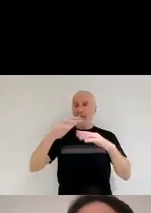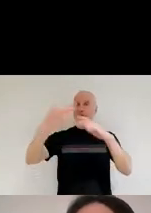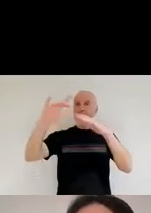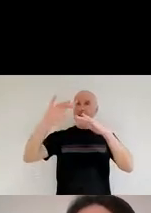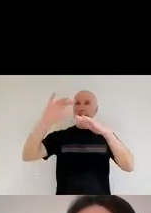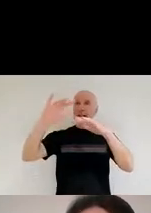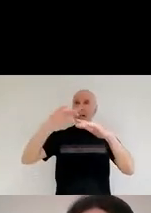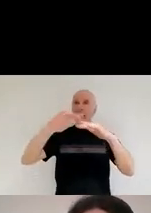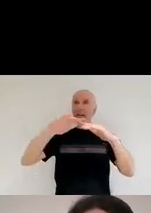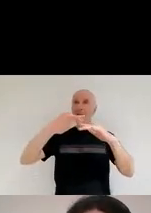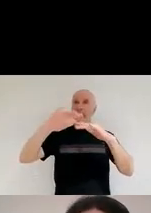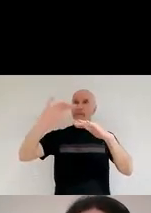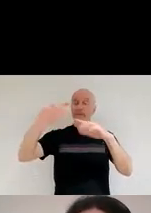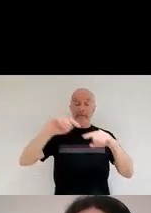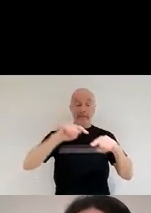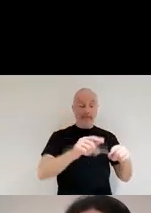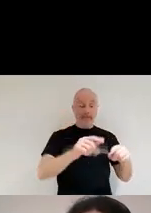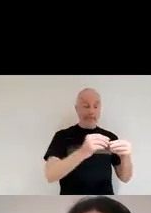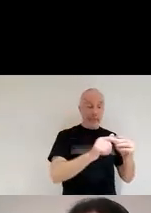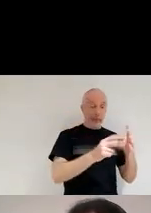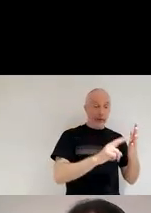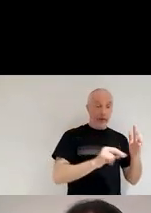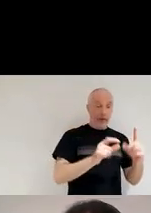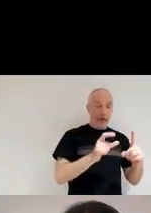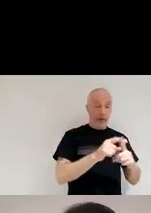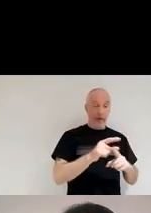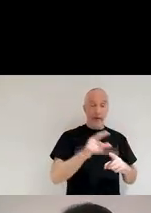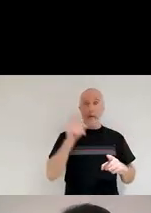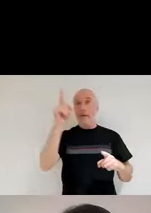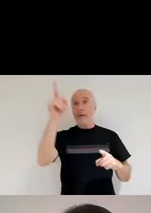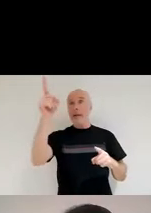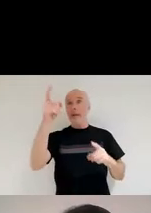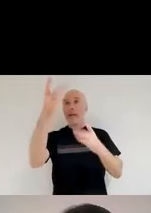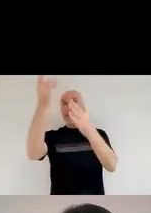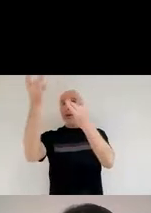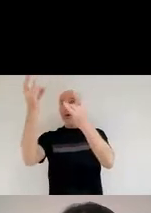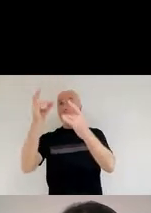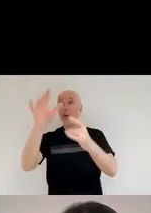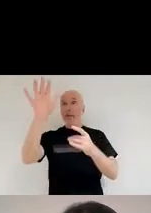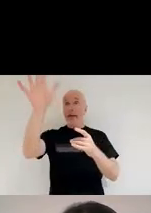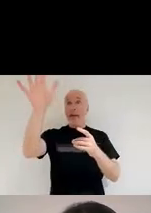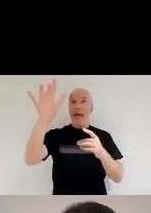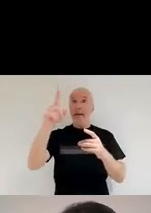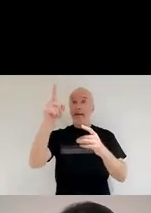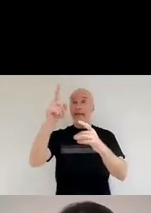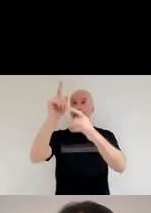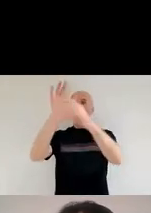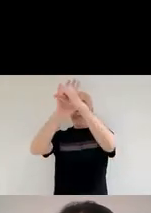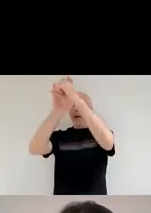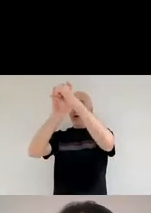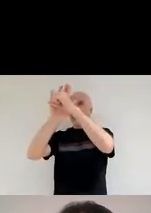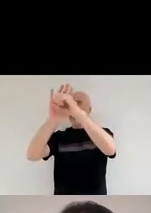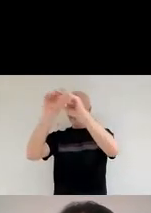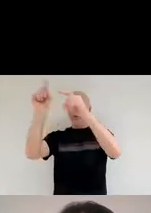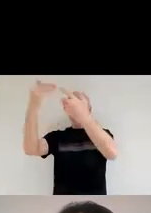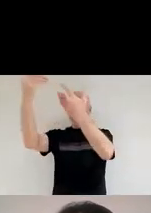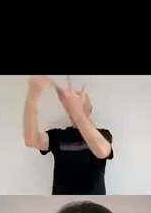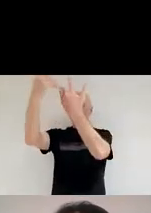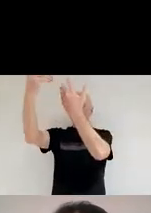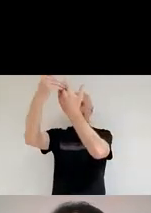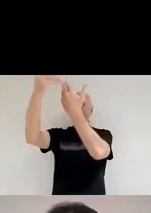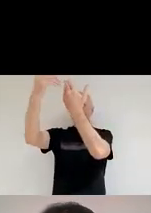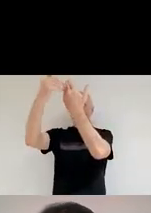discovered that there were actually stars there as well, they were just being blocked, their light was just being blocked,